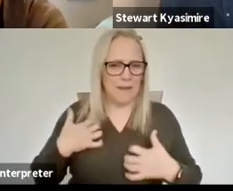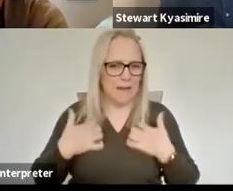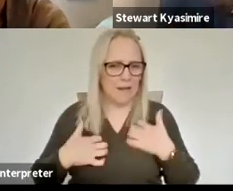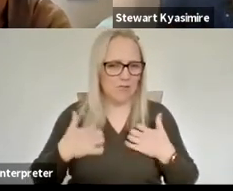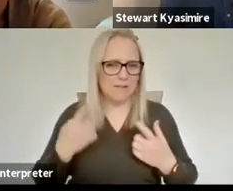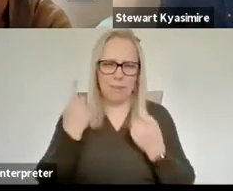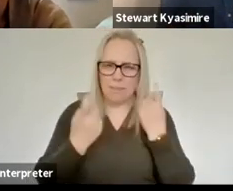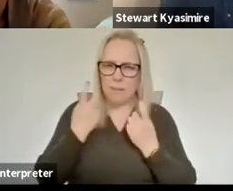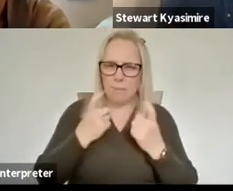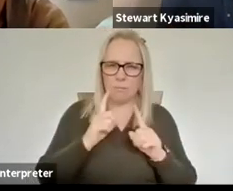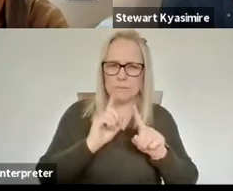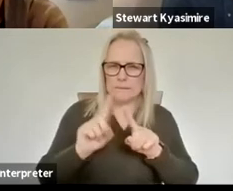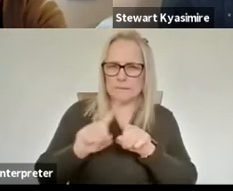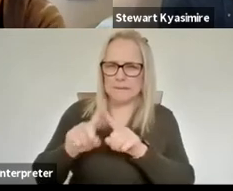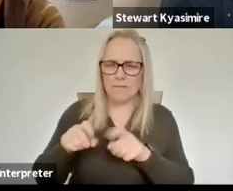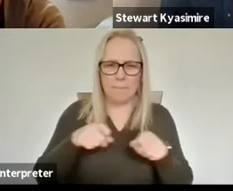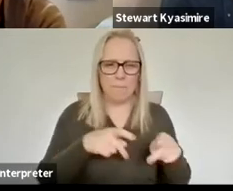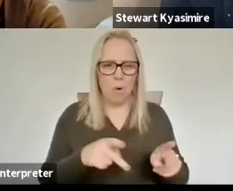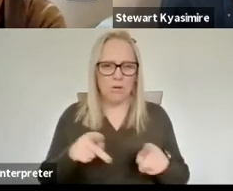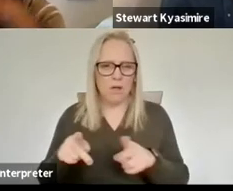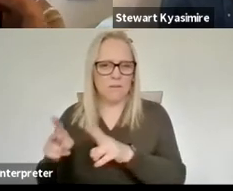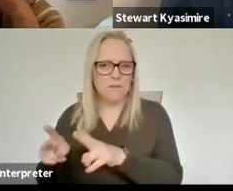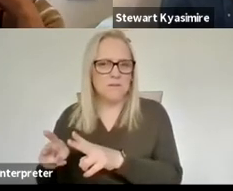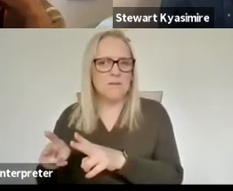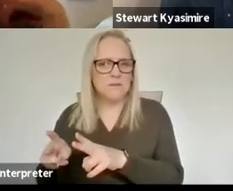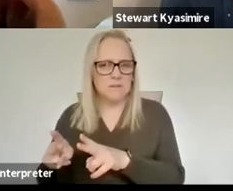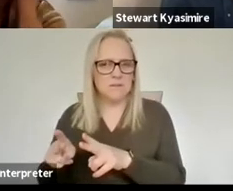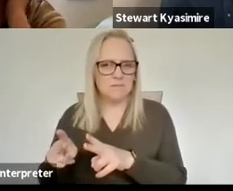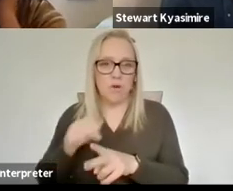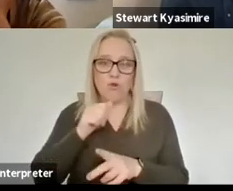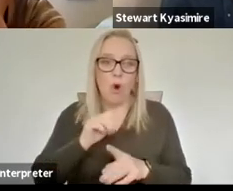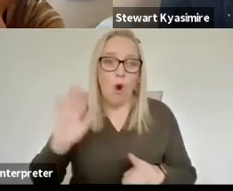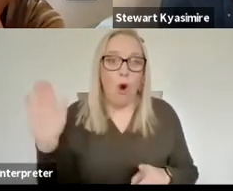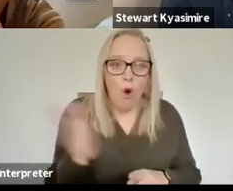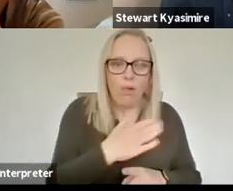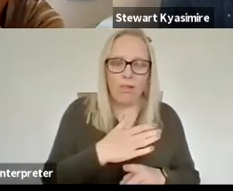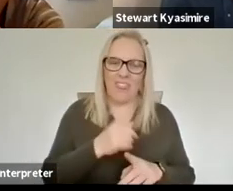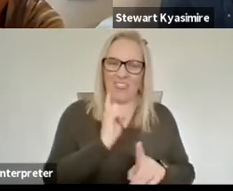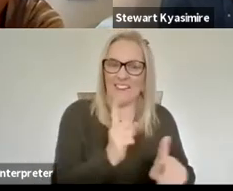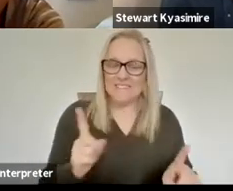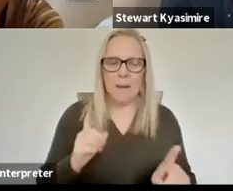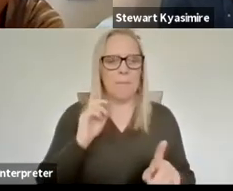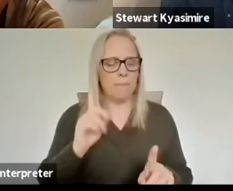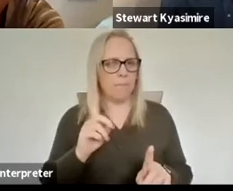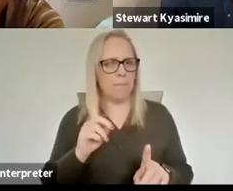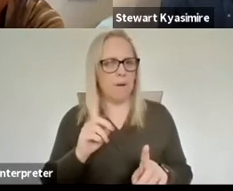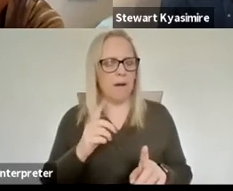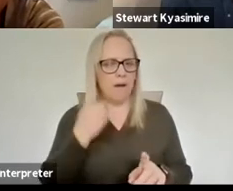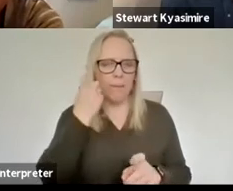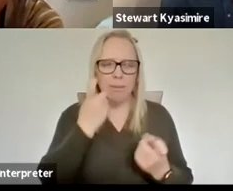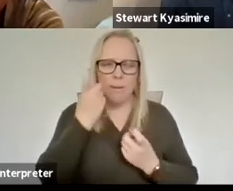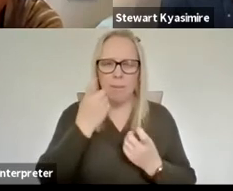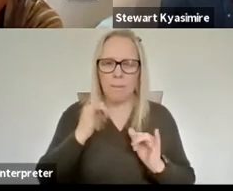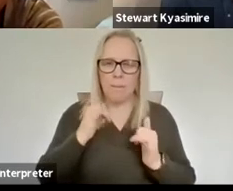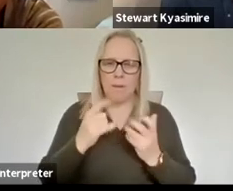the the different kind of industrial models of the arts uh which aren't the be-all and end-all but it just makes me think well you know i wonder if there are other other other ways